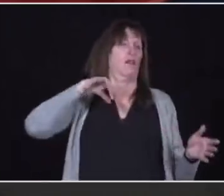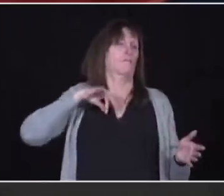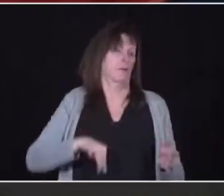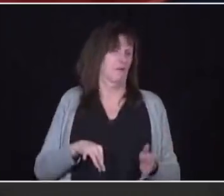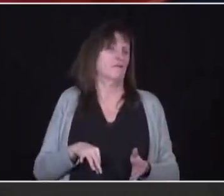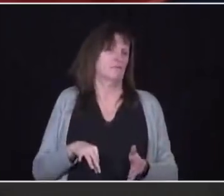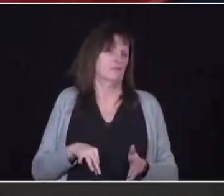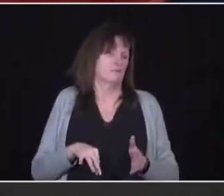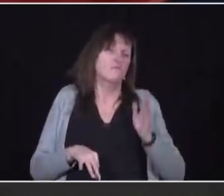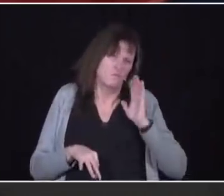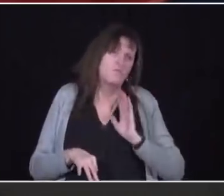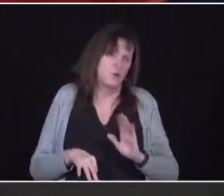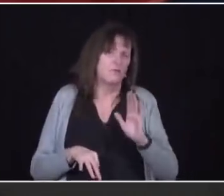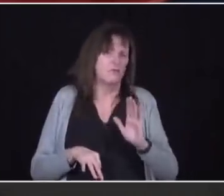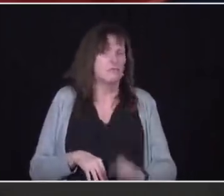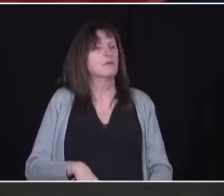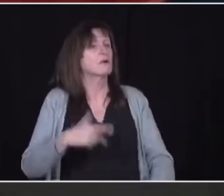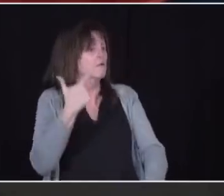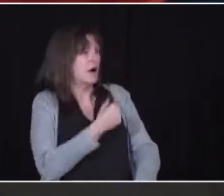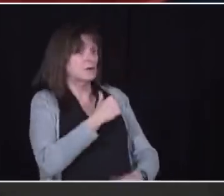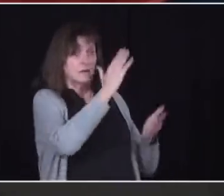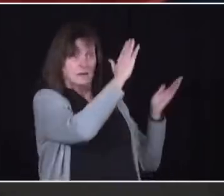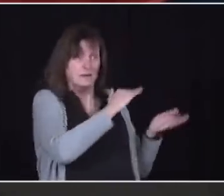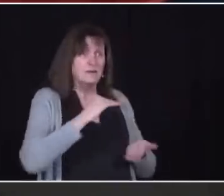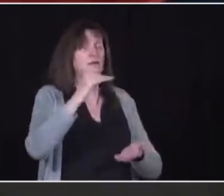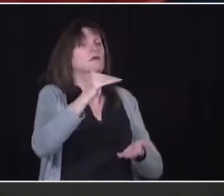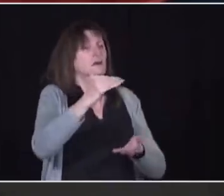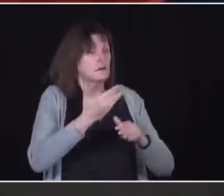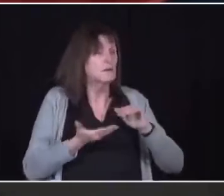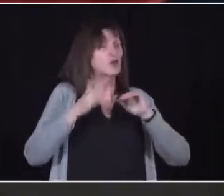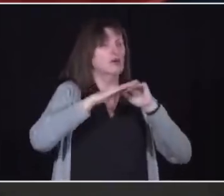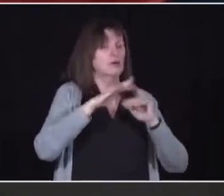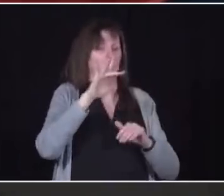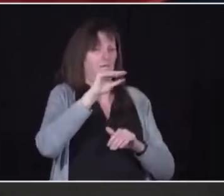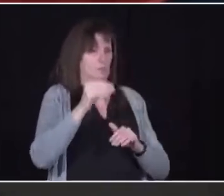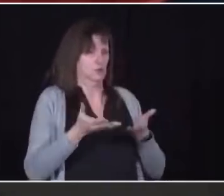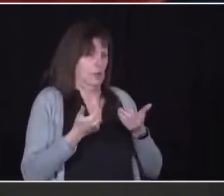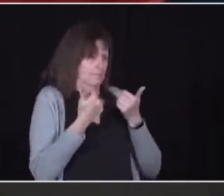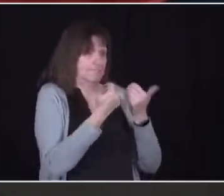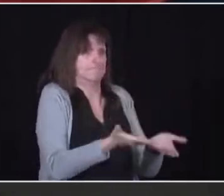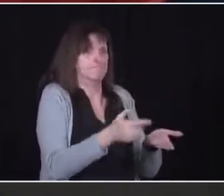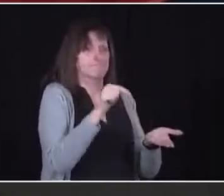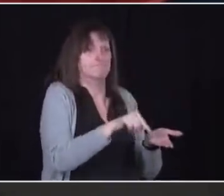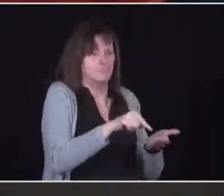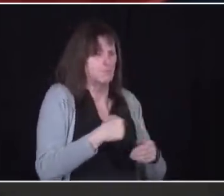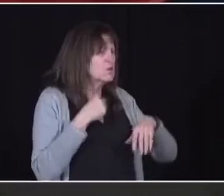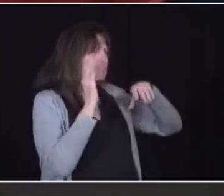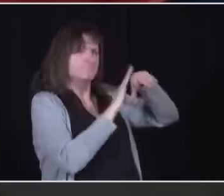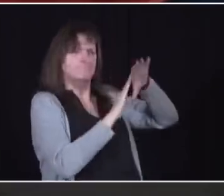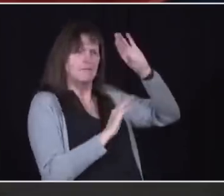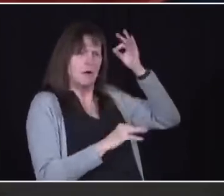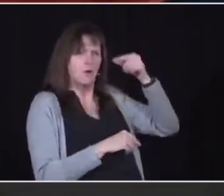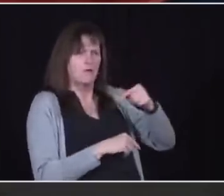supply to hot spots by 25%. And we're pressing the federal government to get us those shipments.